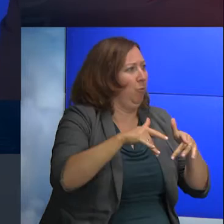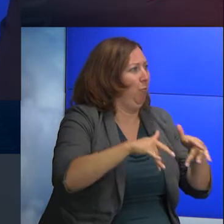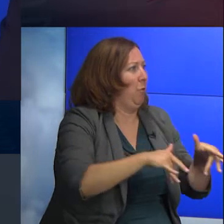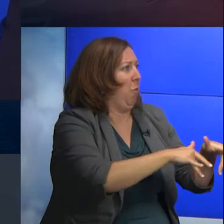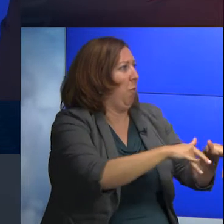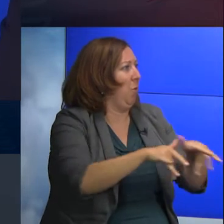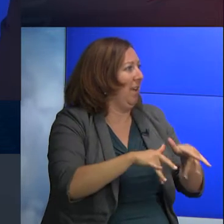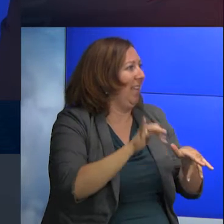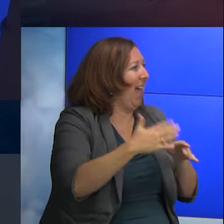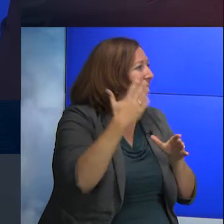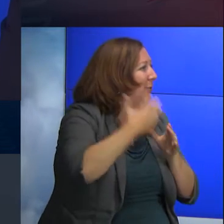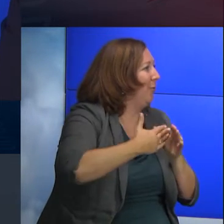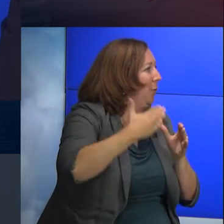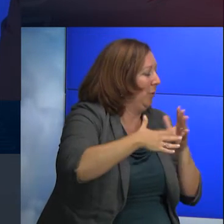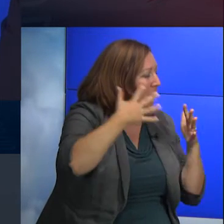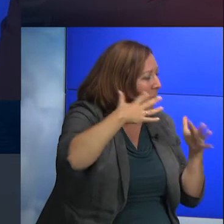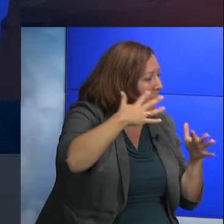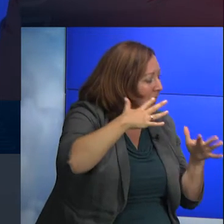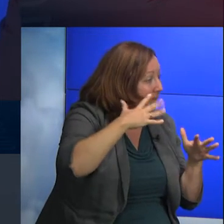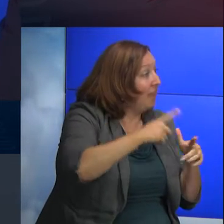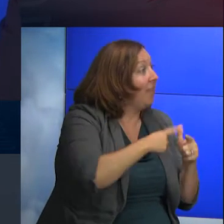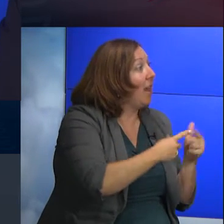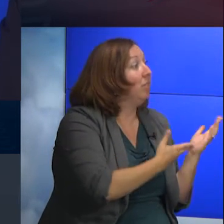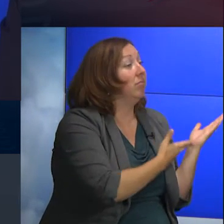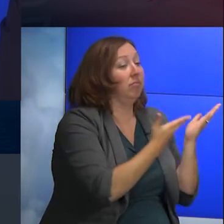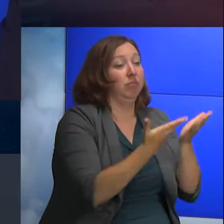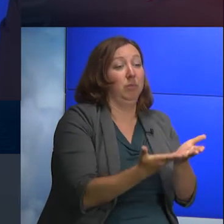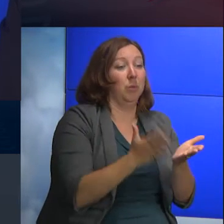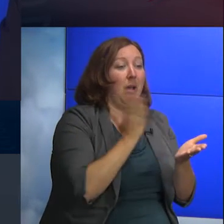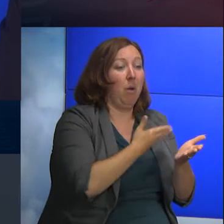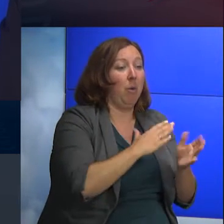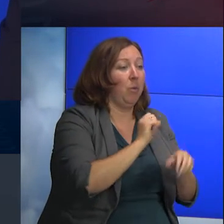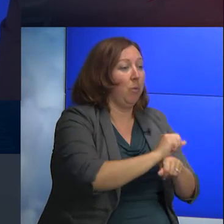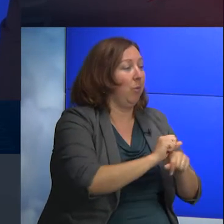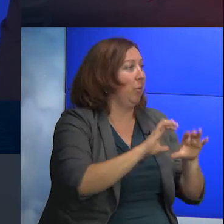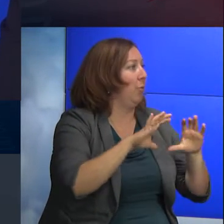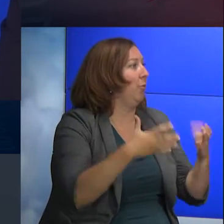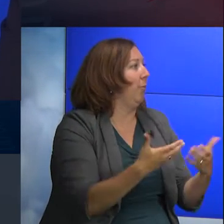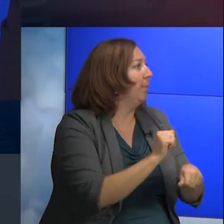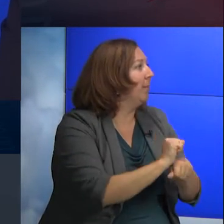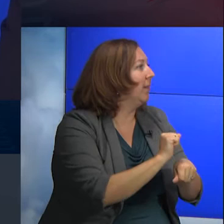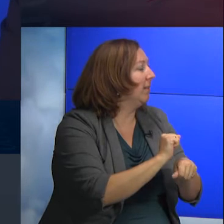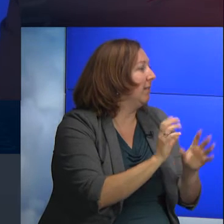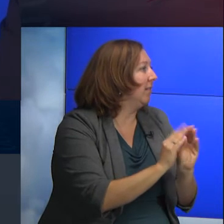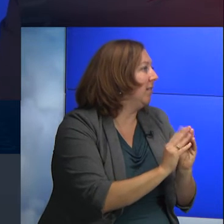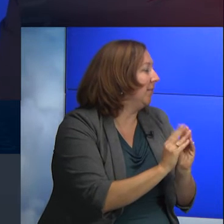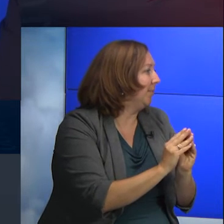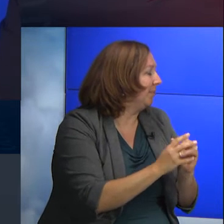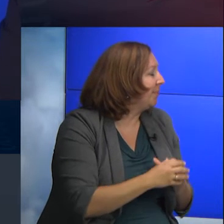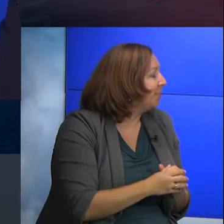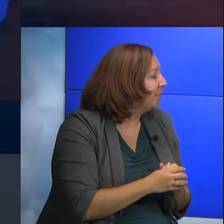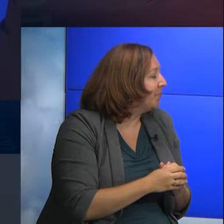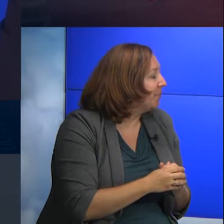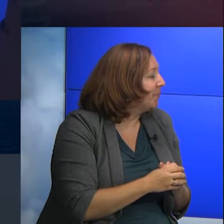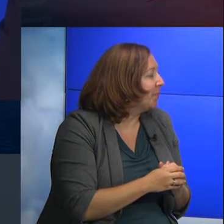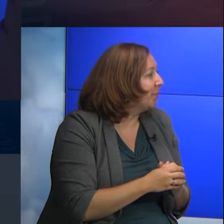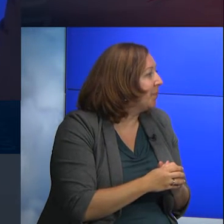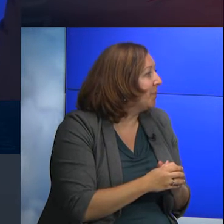that sound and brought it to the working group meeting. And it was really